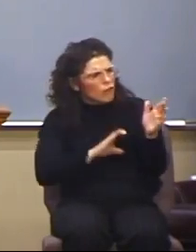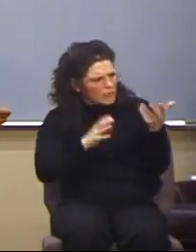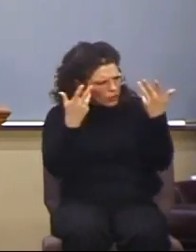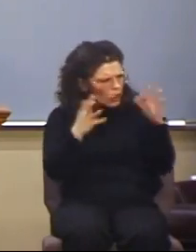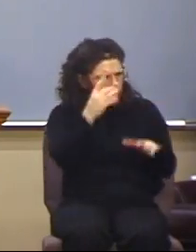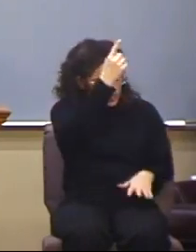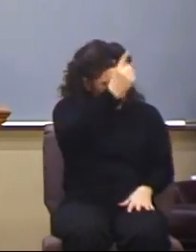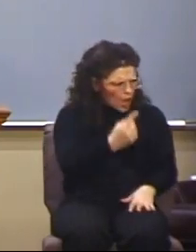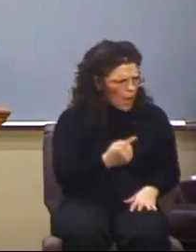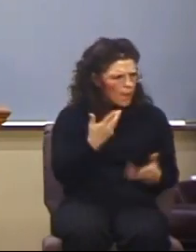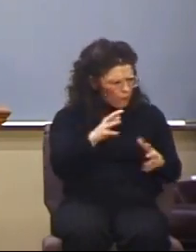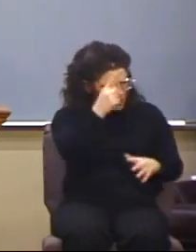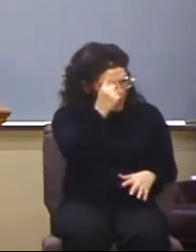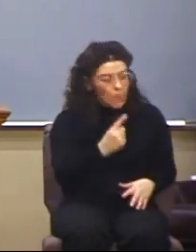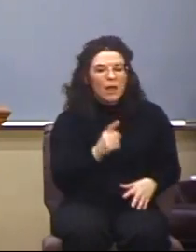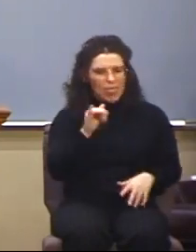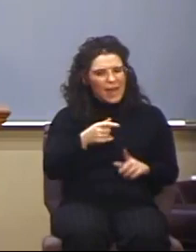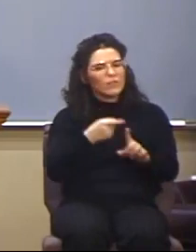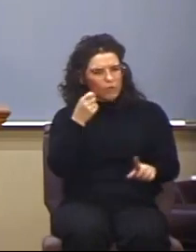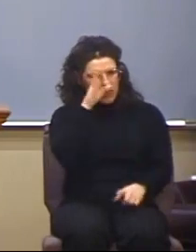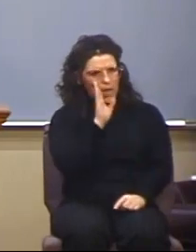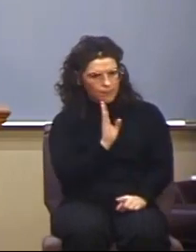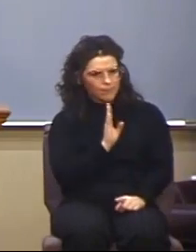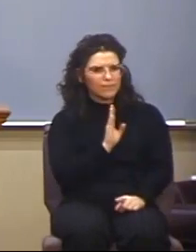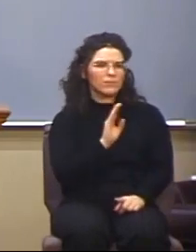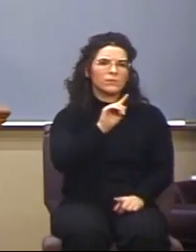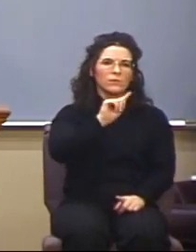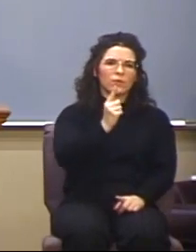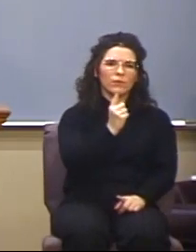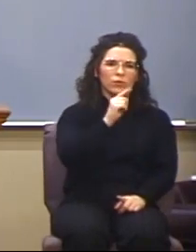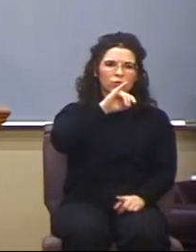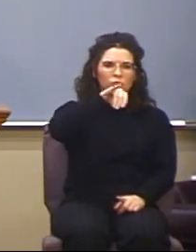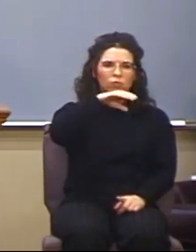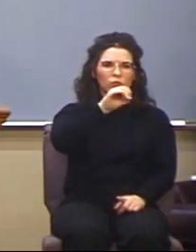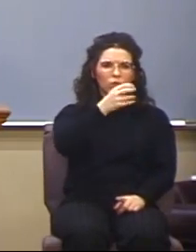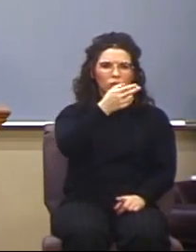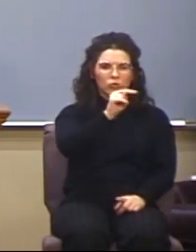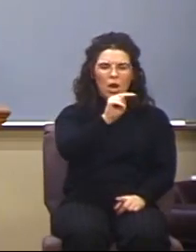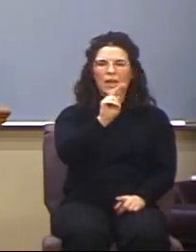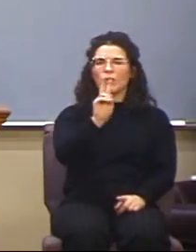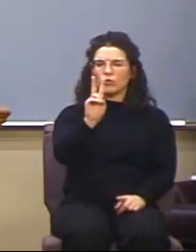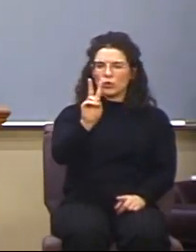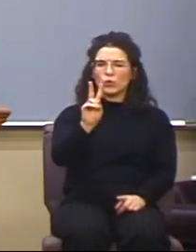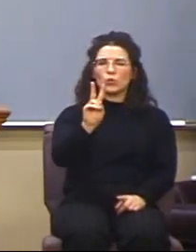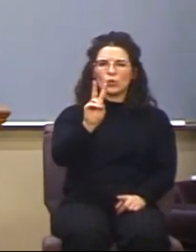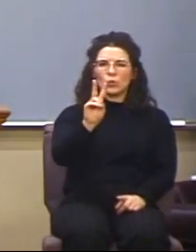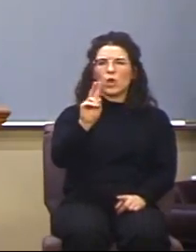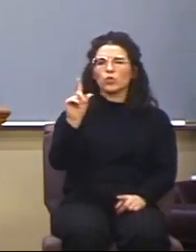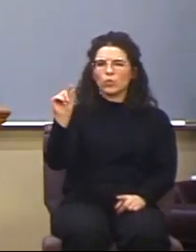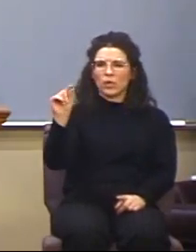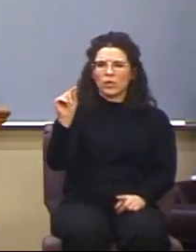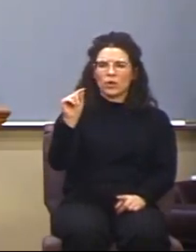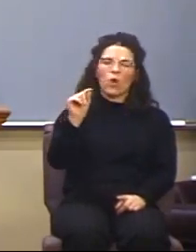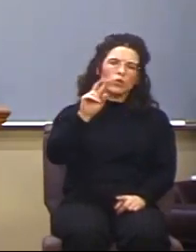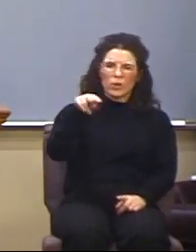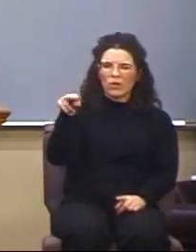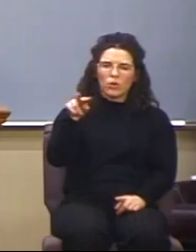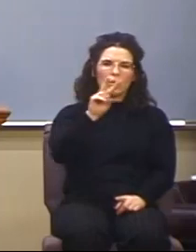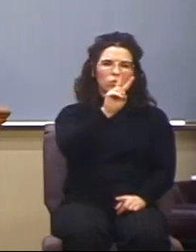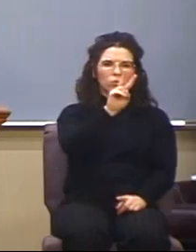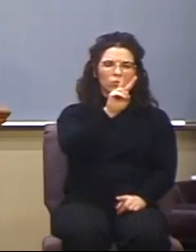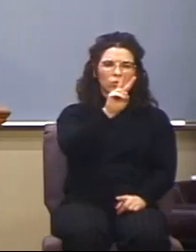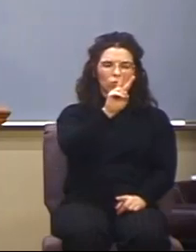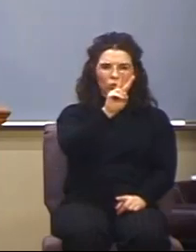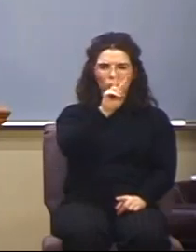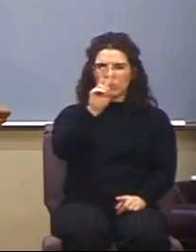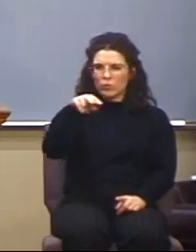If we turn back to chapter 2, look there, 1 John chapter 2, and notice there at verse 22. 1 John 2,